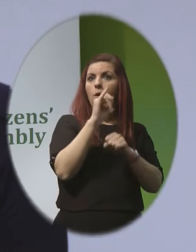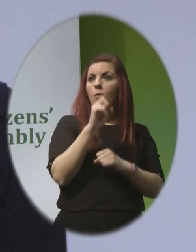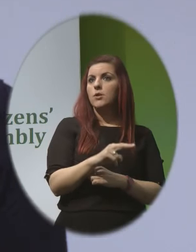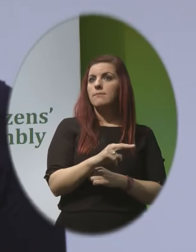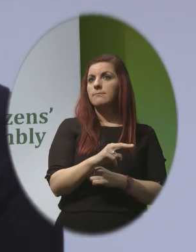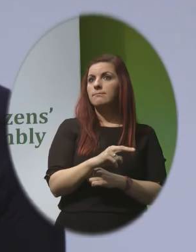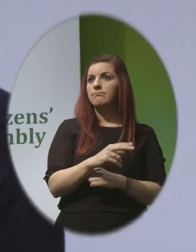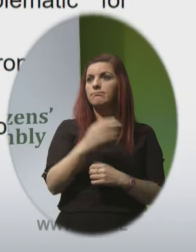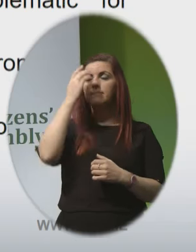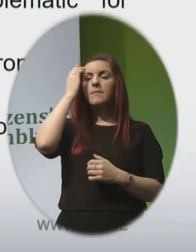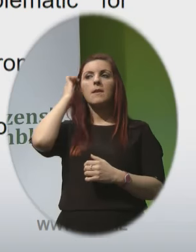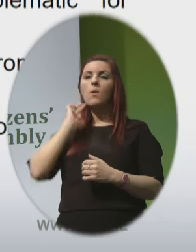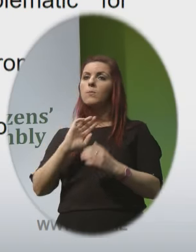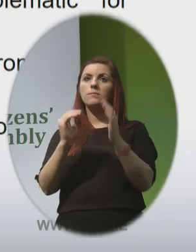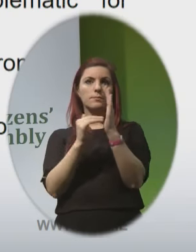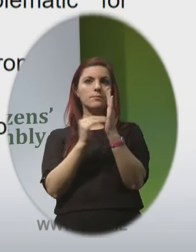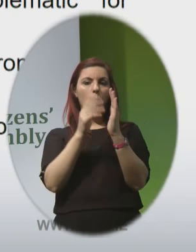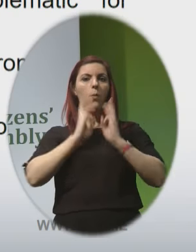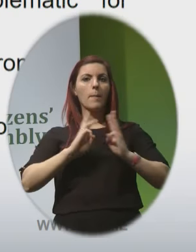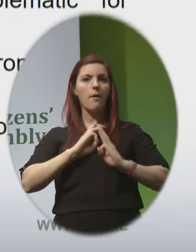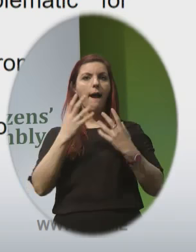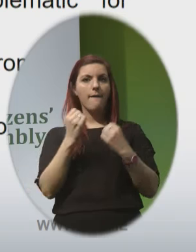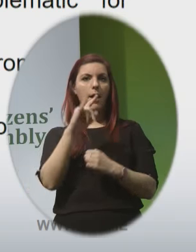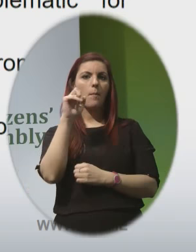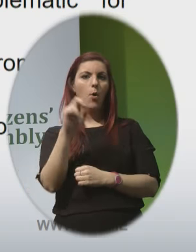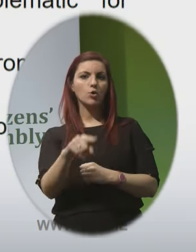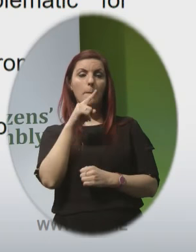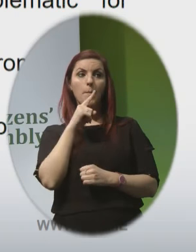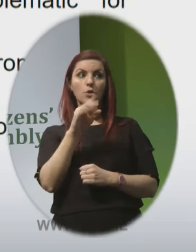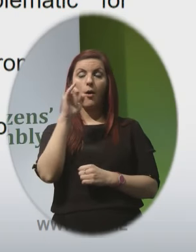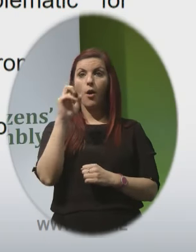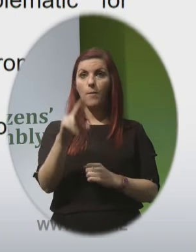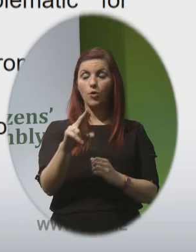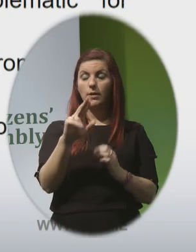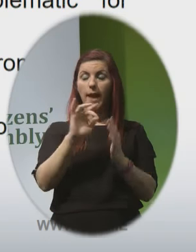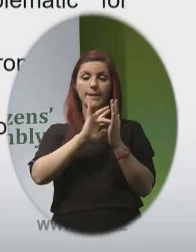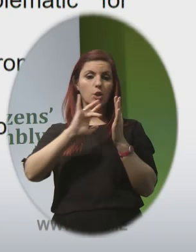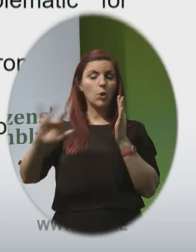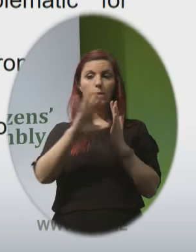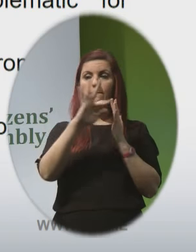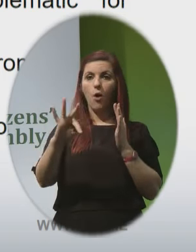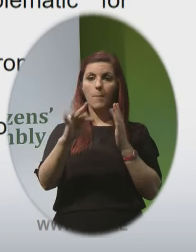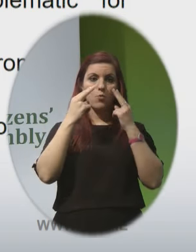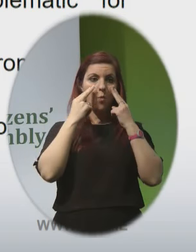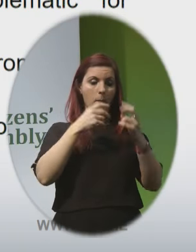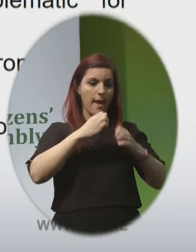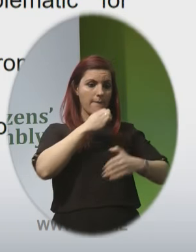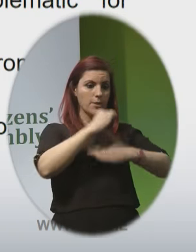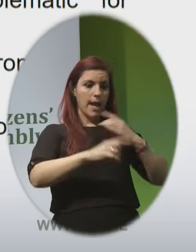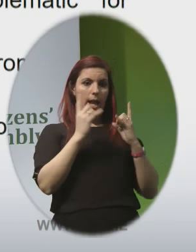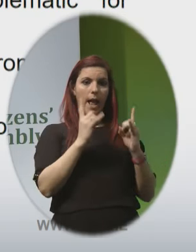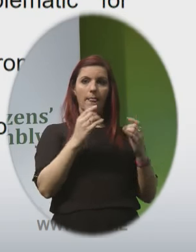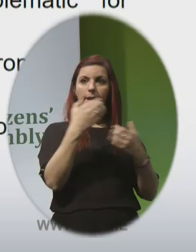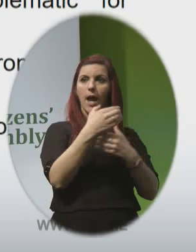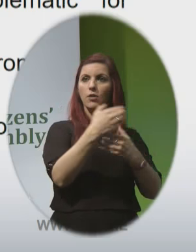so women are having abortion in Ireland but abortion is excluded from mainstream healthcare this is